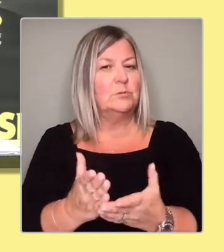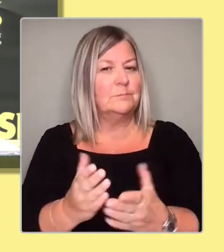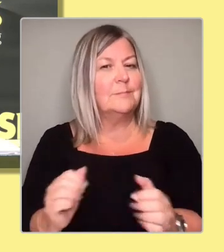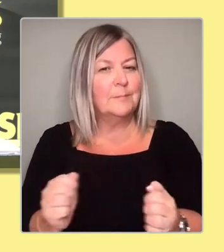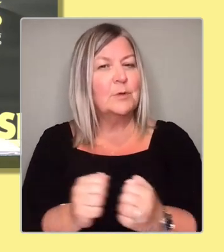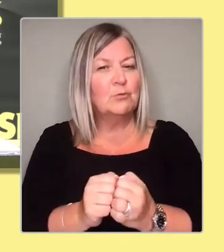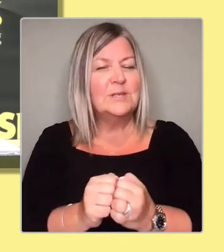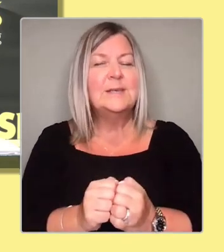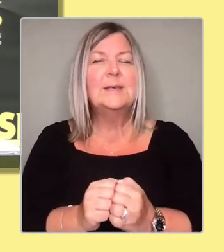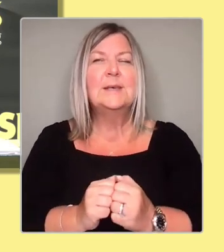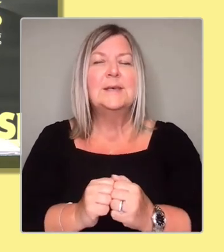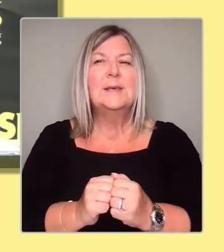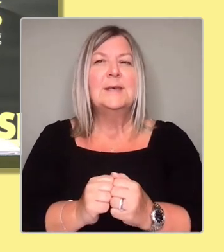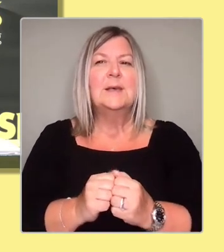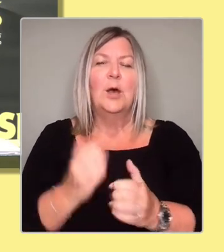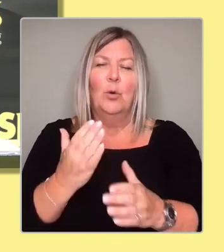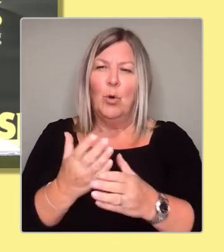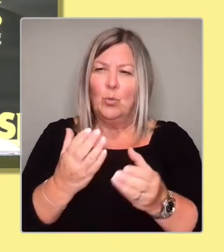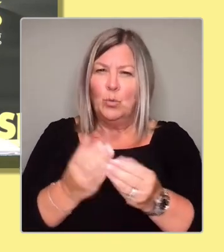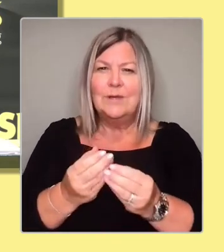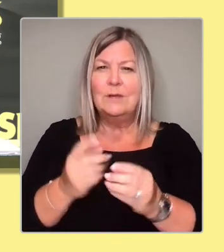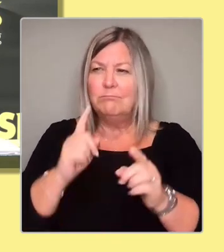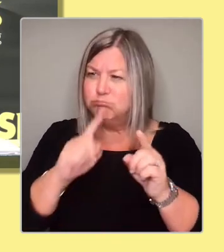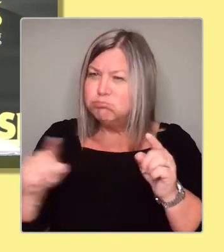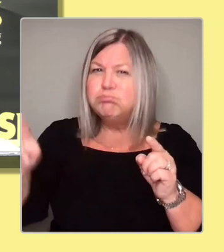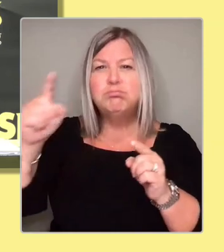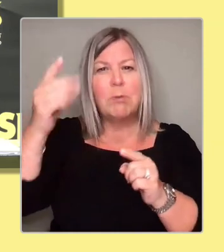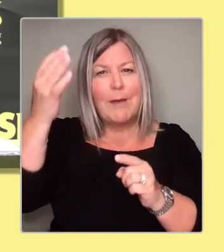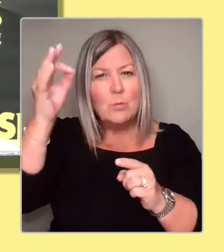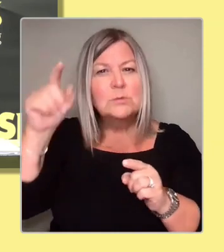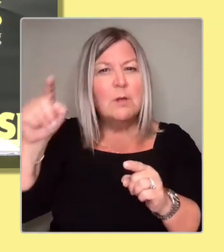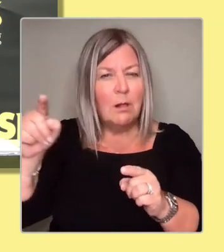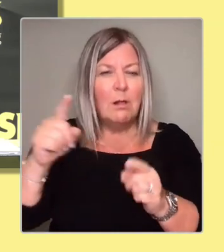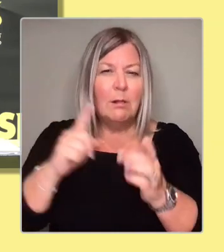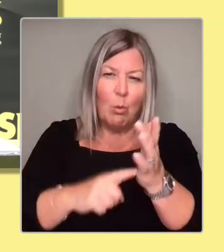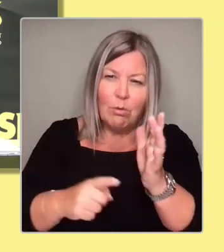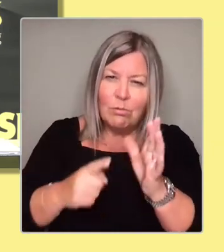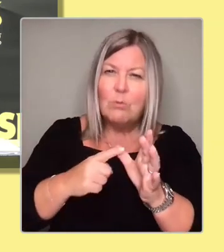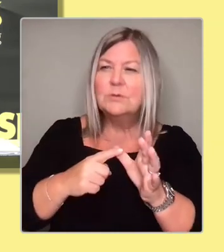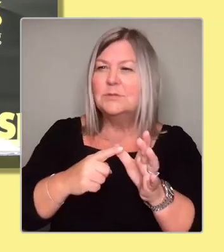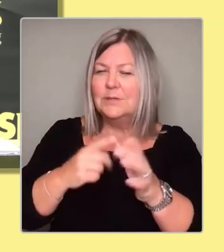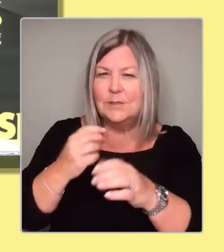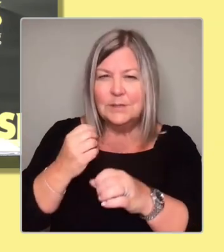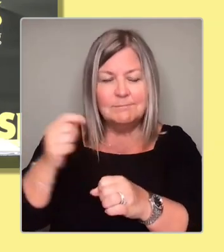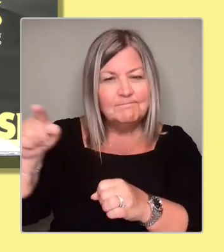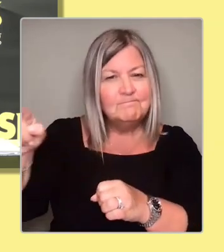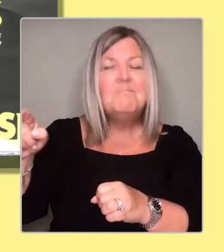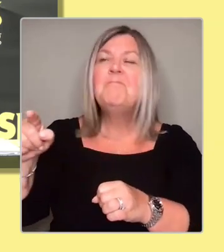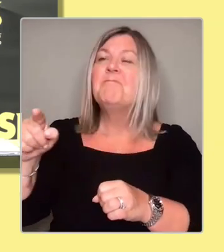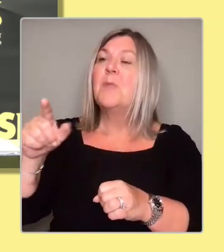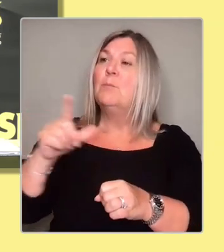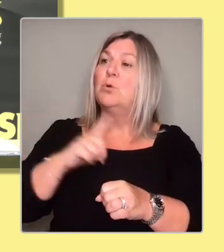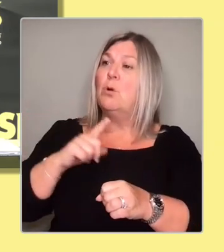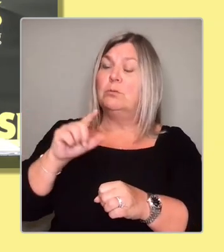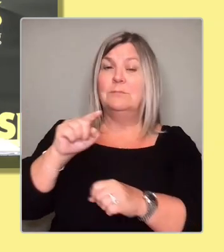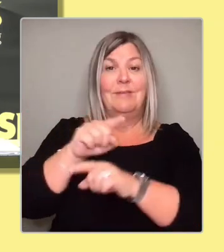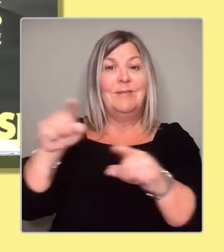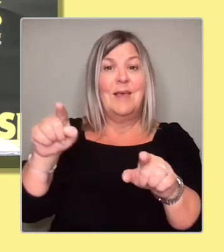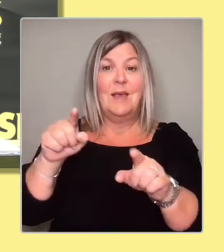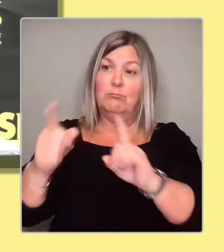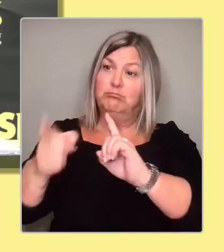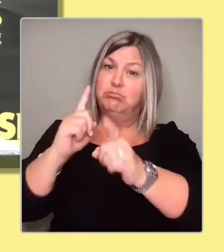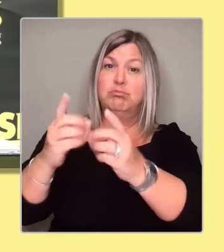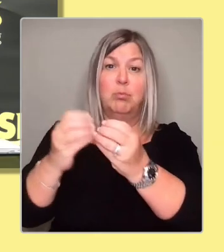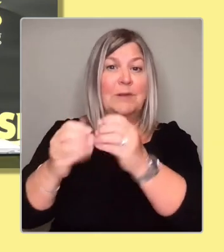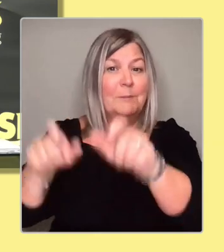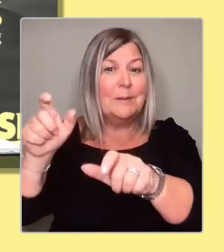the things that the councils do are the things that are really important to people. So there are things that they sort of interact with the tangible things around them, like the schools and the roads and that sort